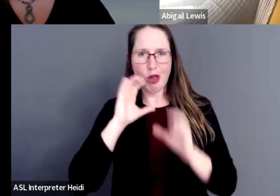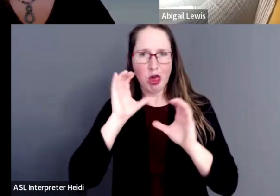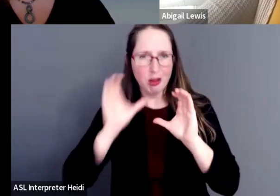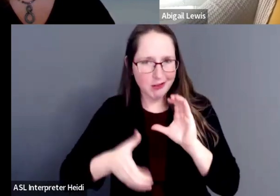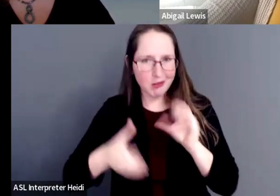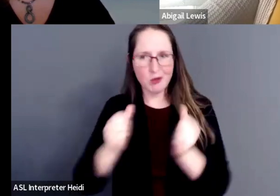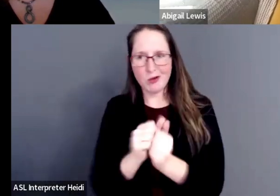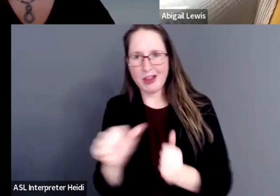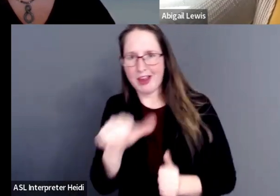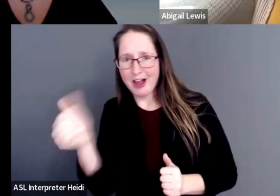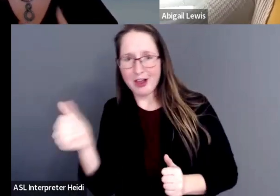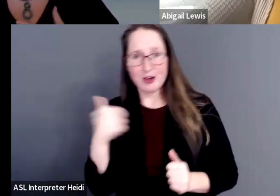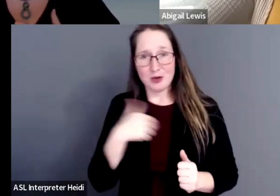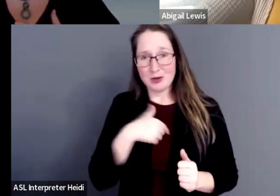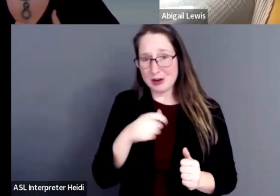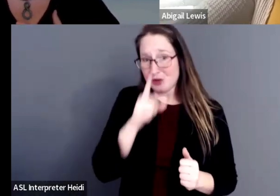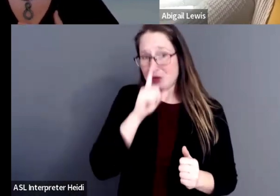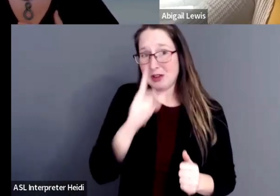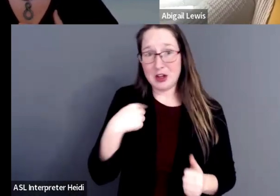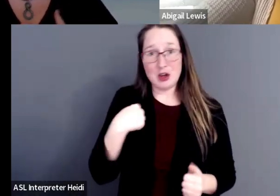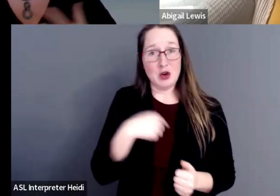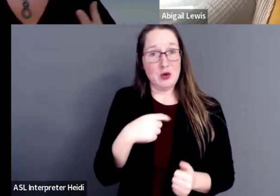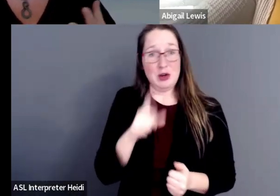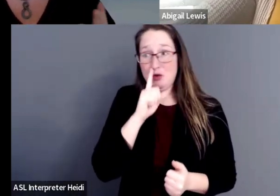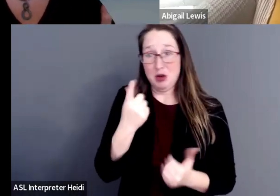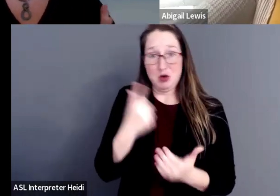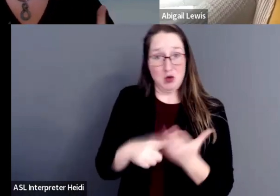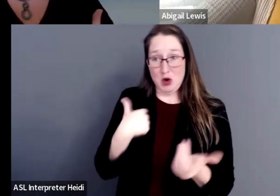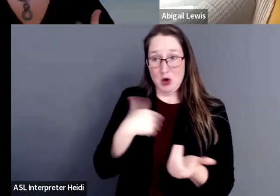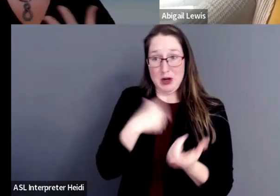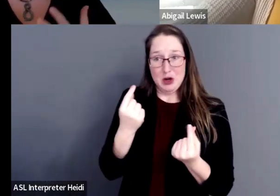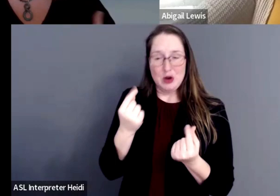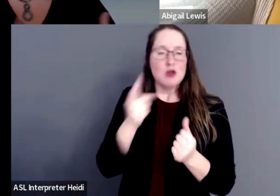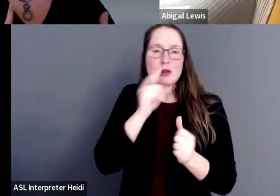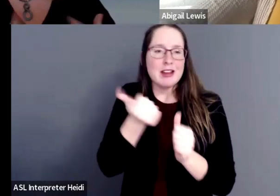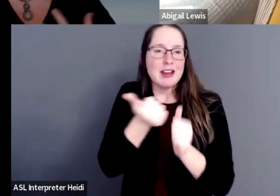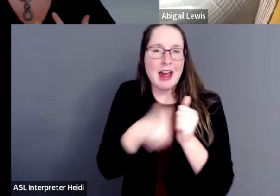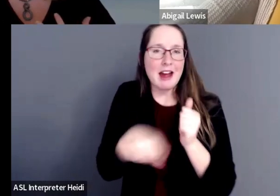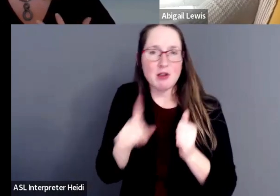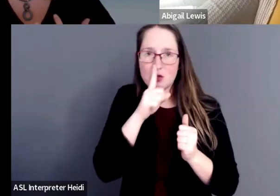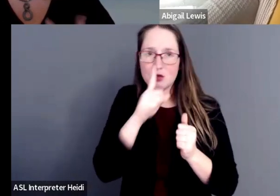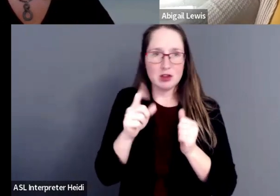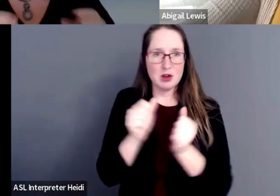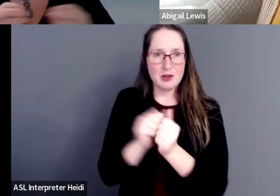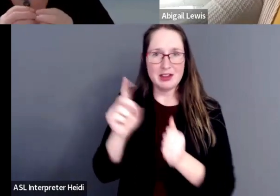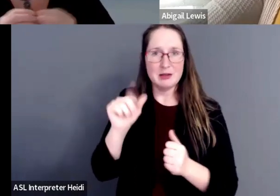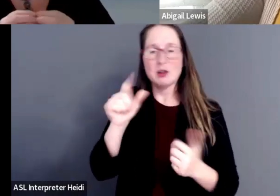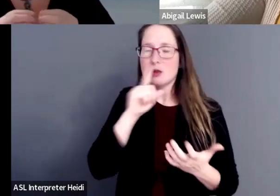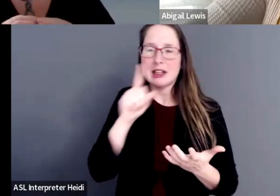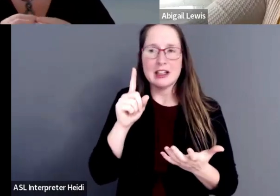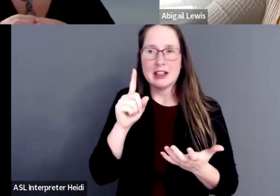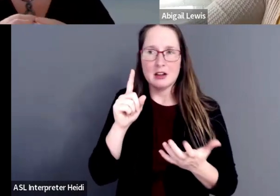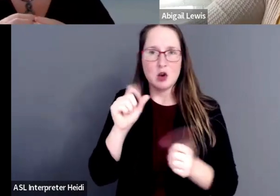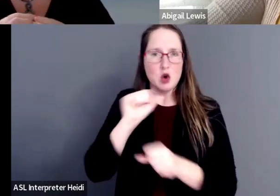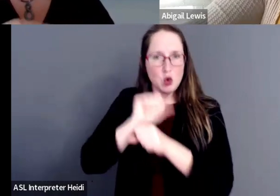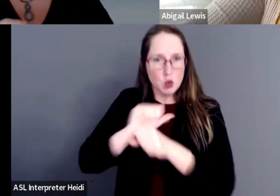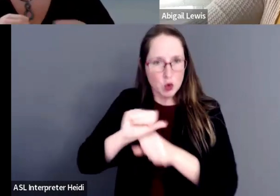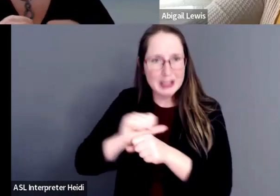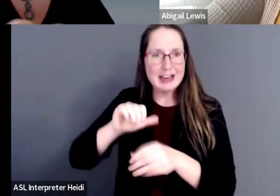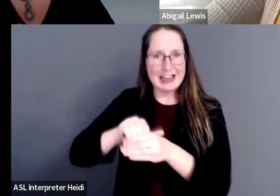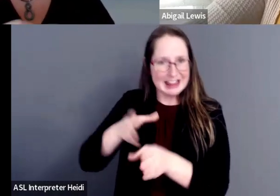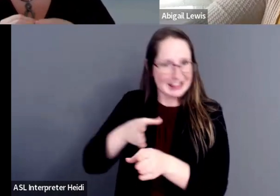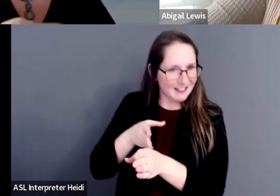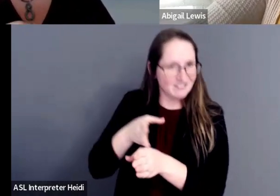with others. What we really want to do, everybody, those with disabilities or without, working in the field,